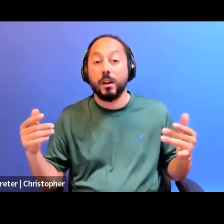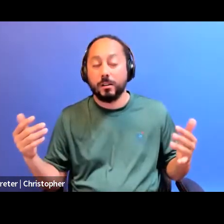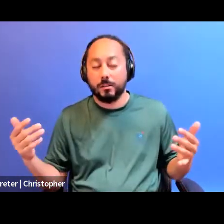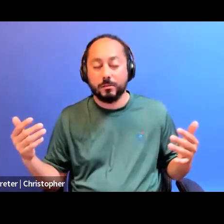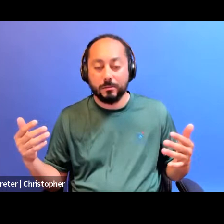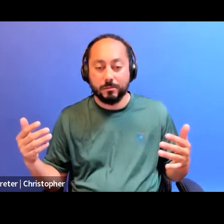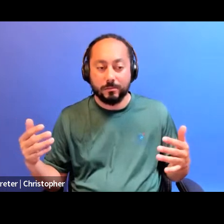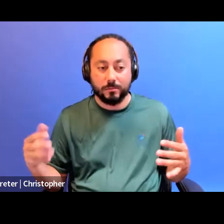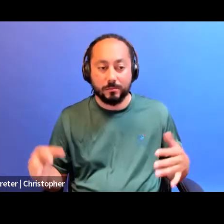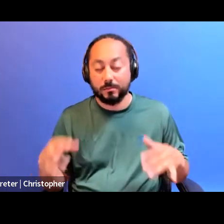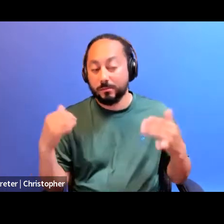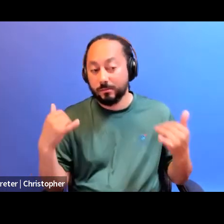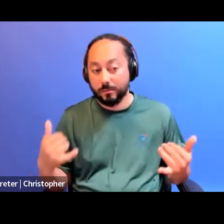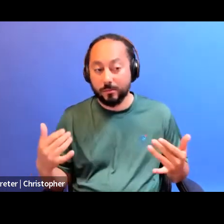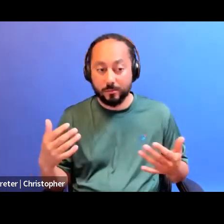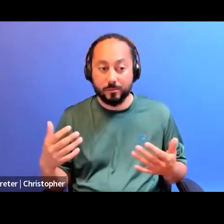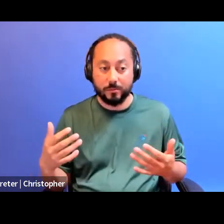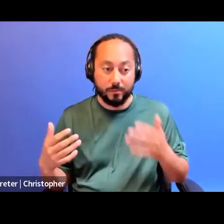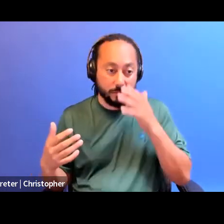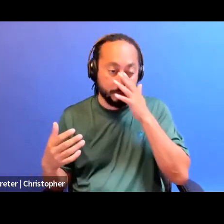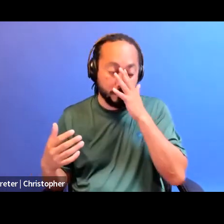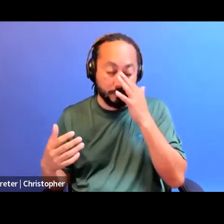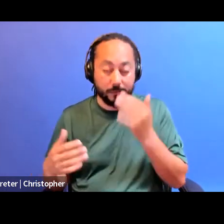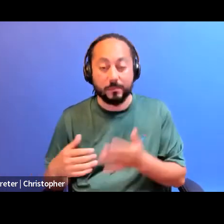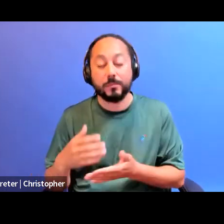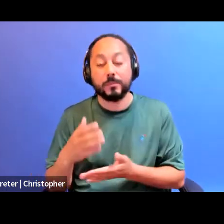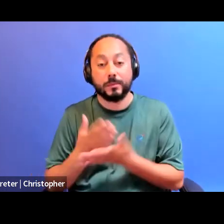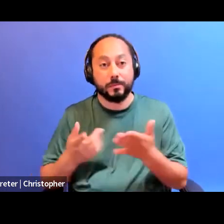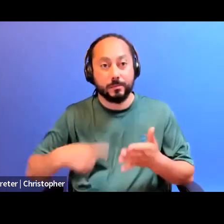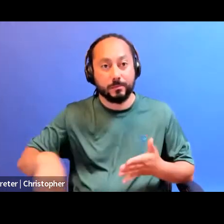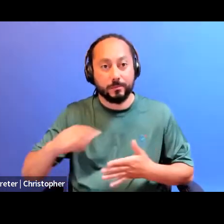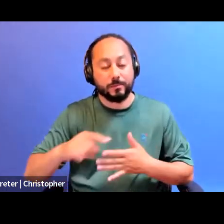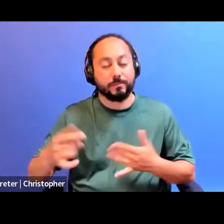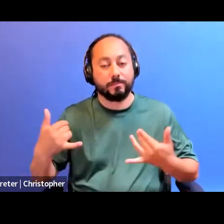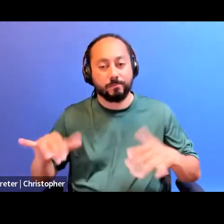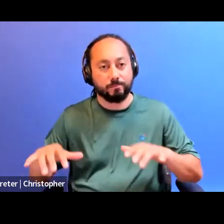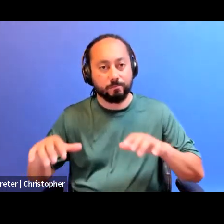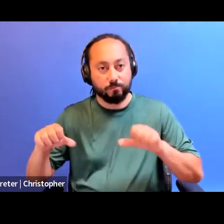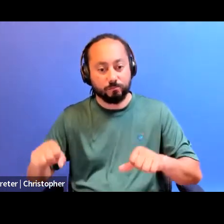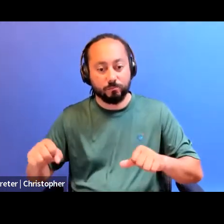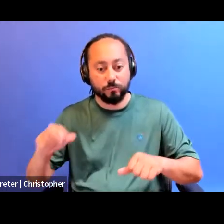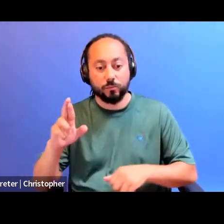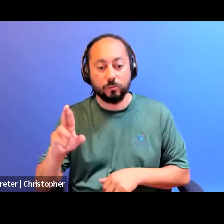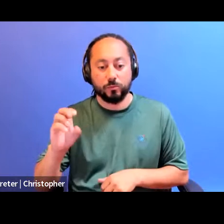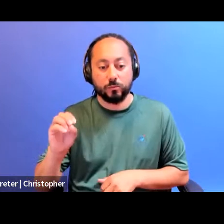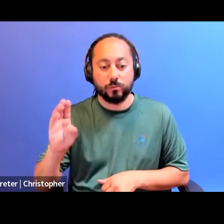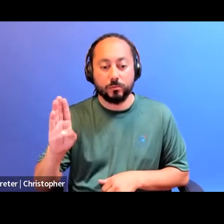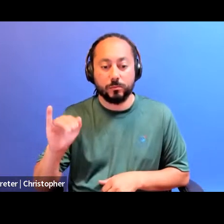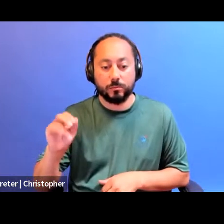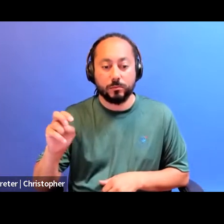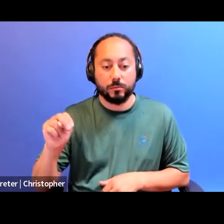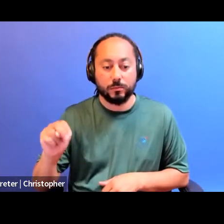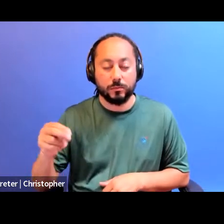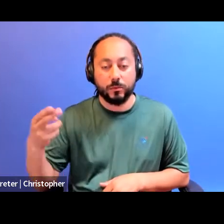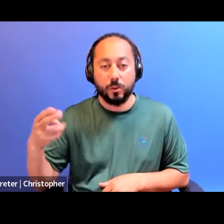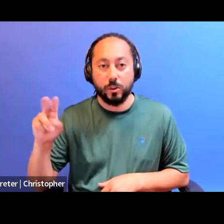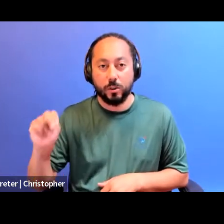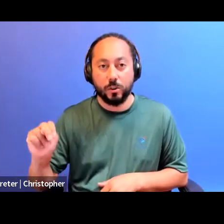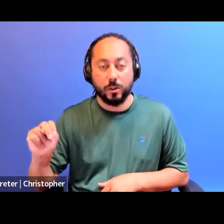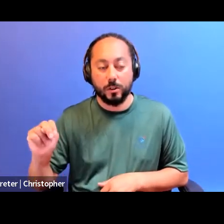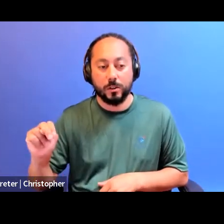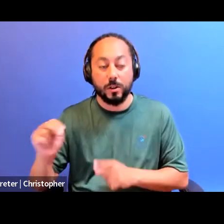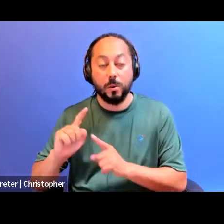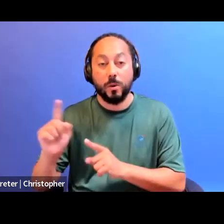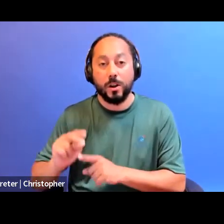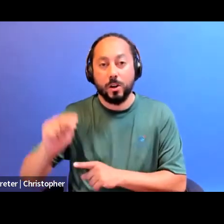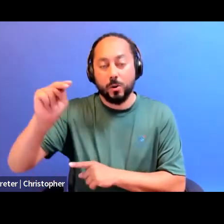party holders in the Robinson-Huron Treaty case on the north shore of Lake Huron,